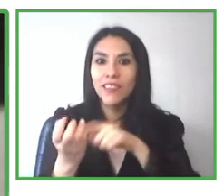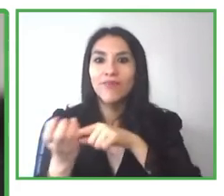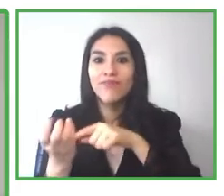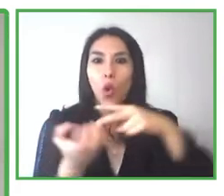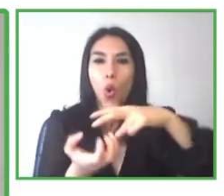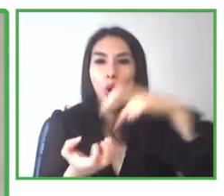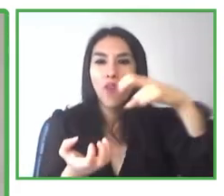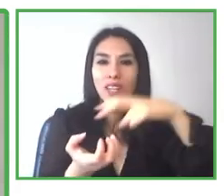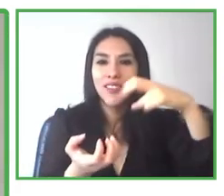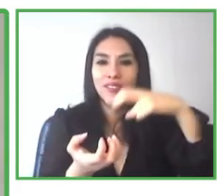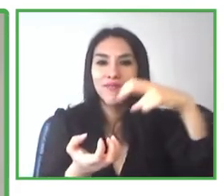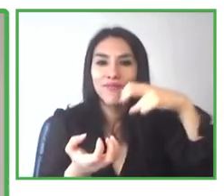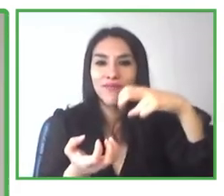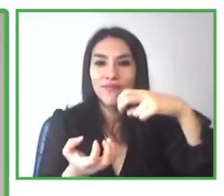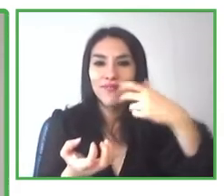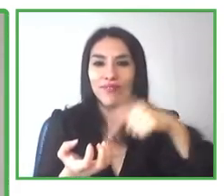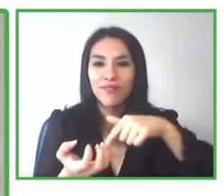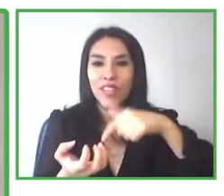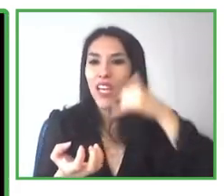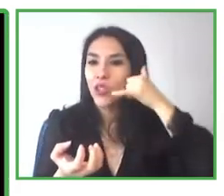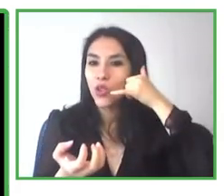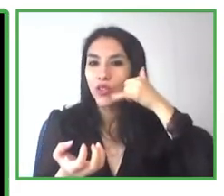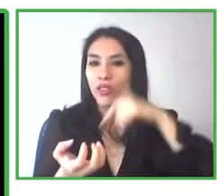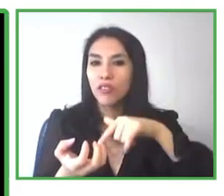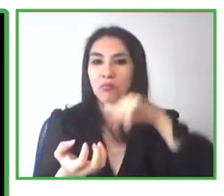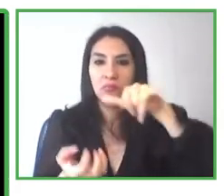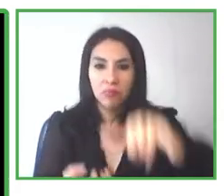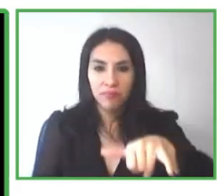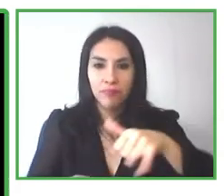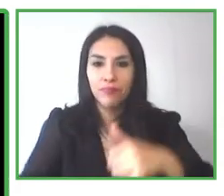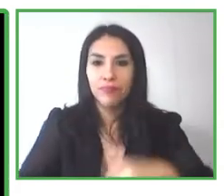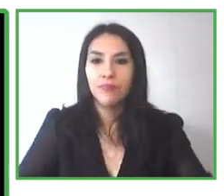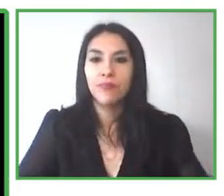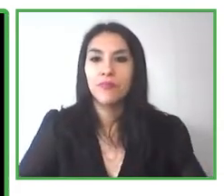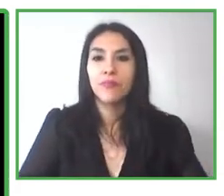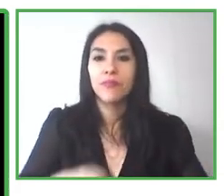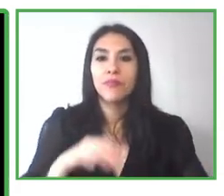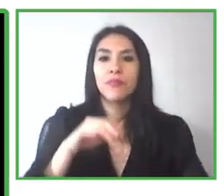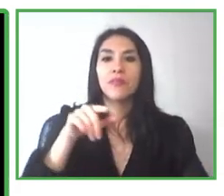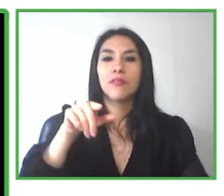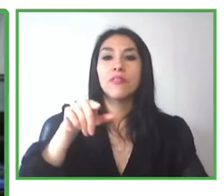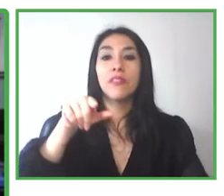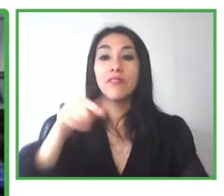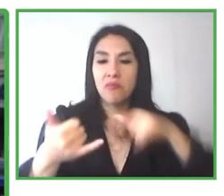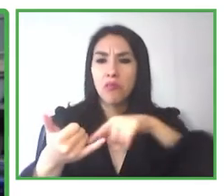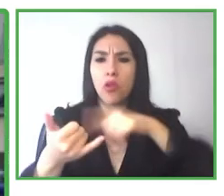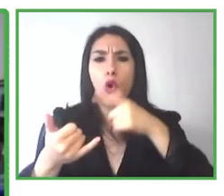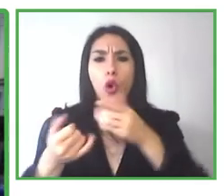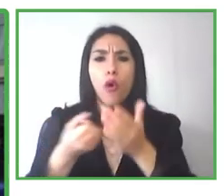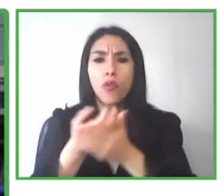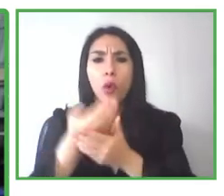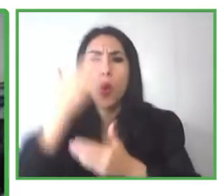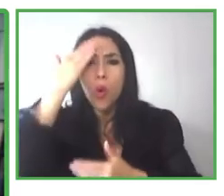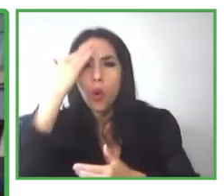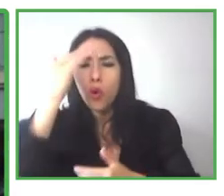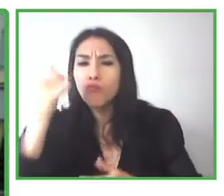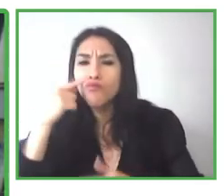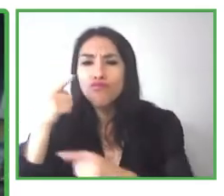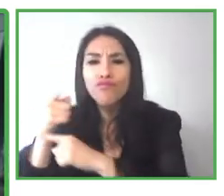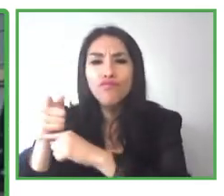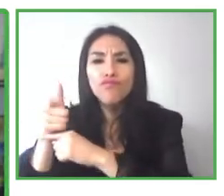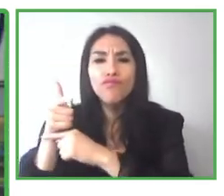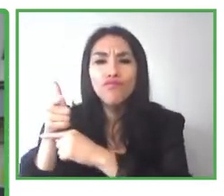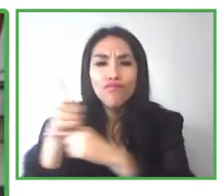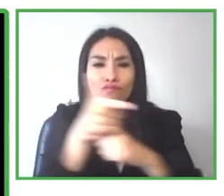And if I touch them, I distinguish. I can't distinguish immediately. So this app helps me. Scene is a very